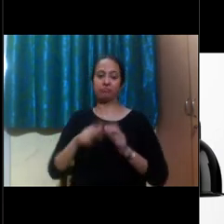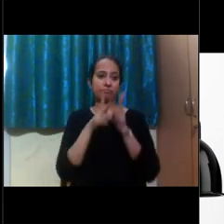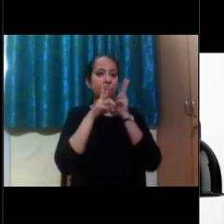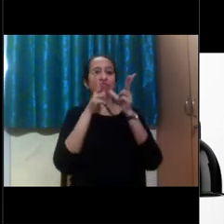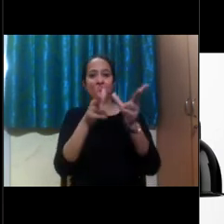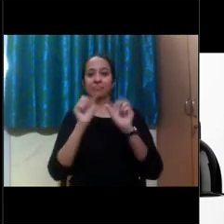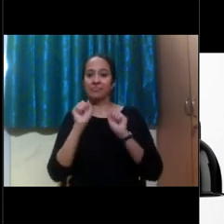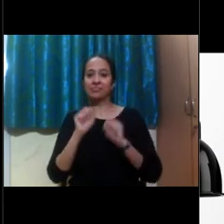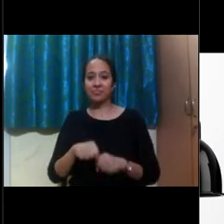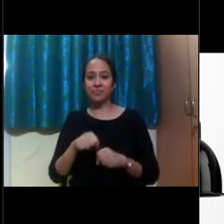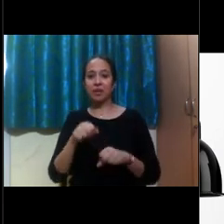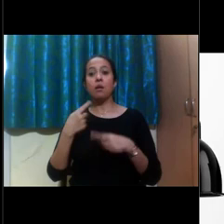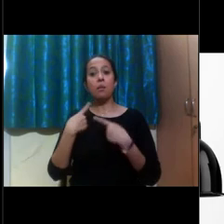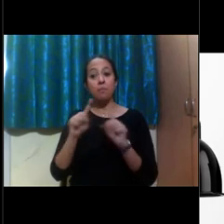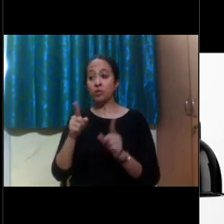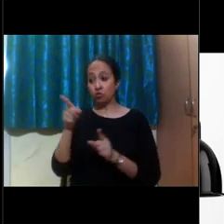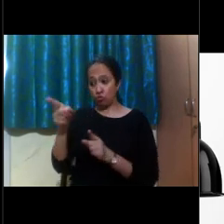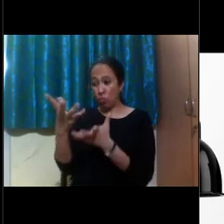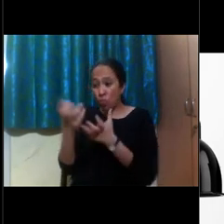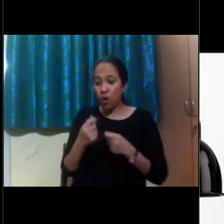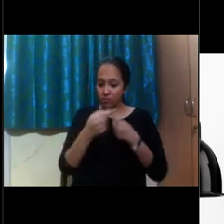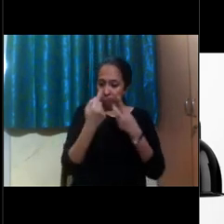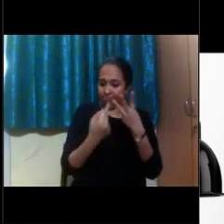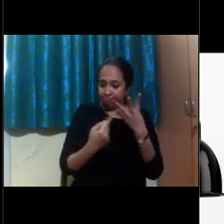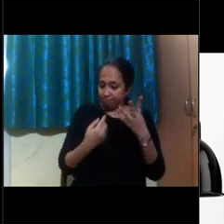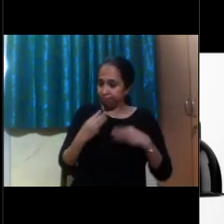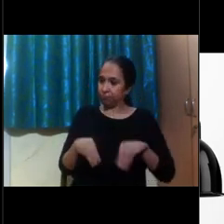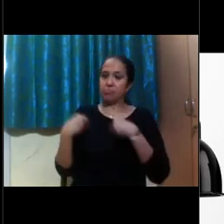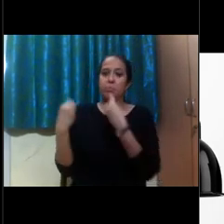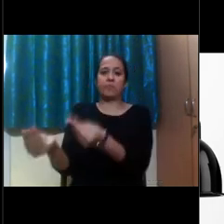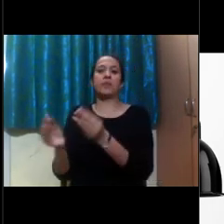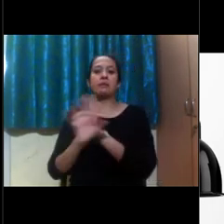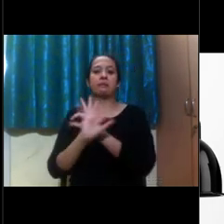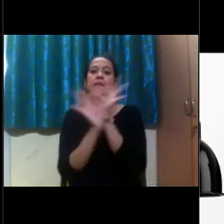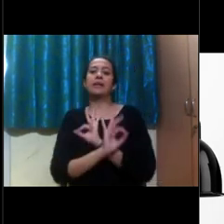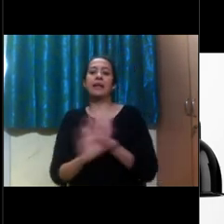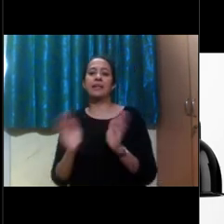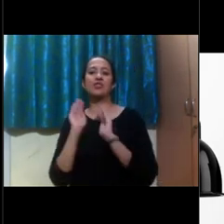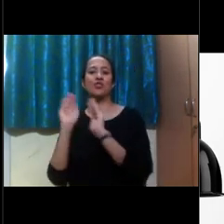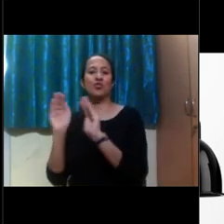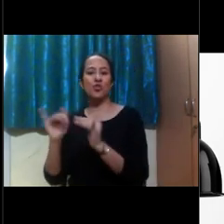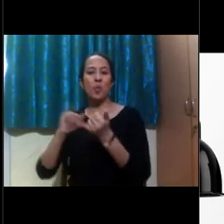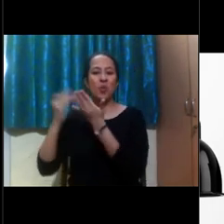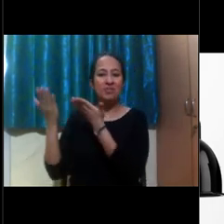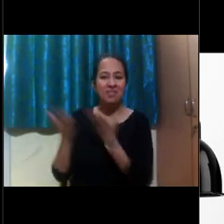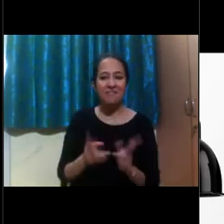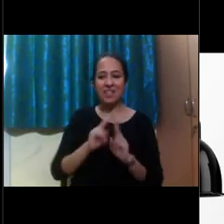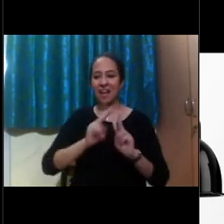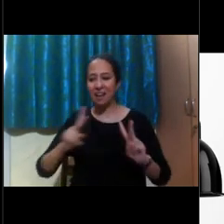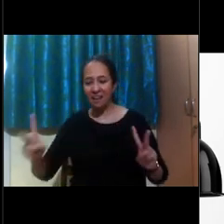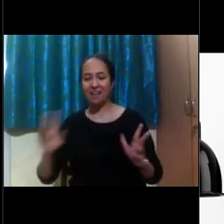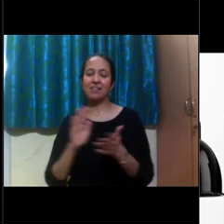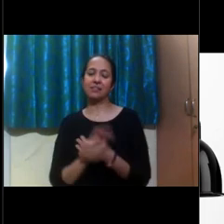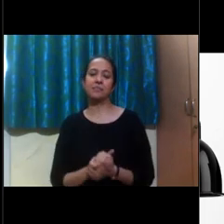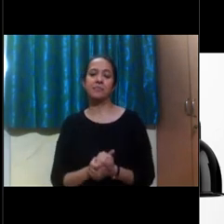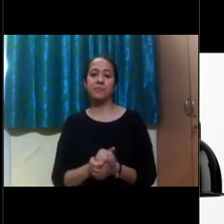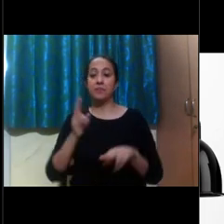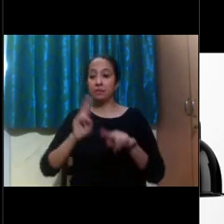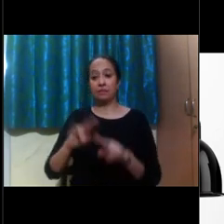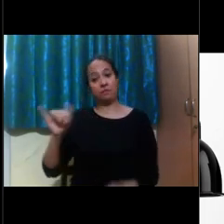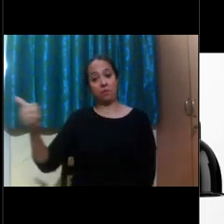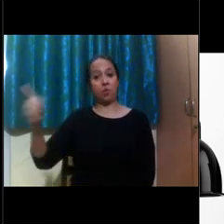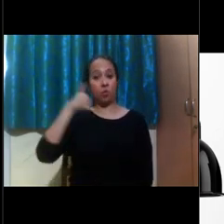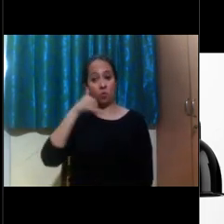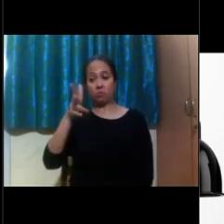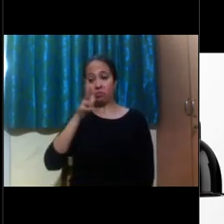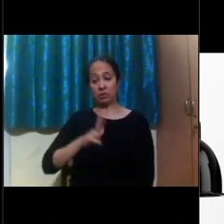we just talk about your accommodations. So if an instructor or, you know, an employee or someone were to call and ask us if you,